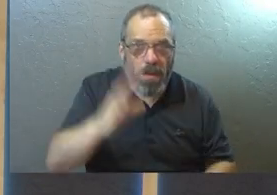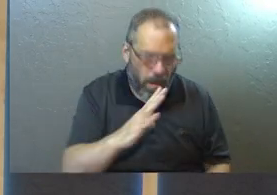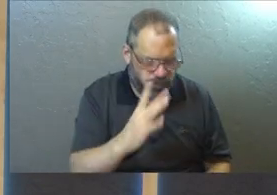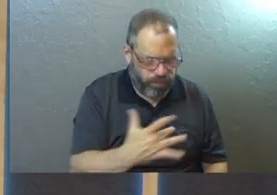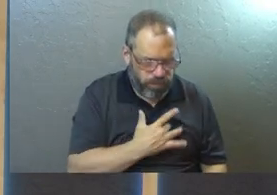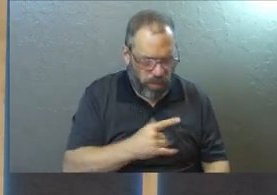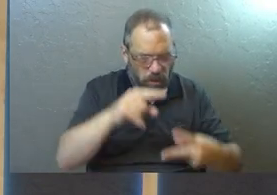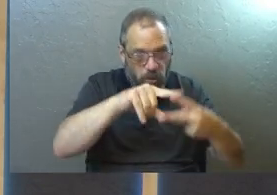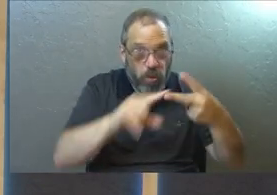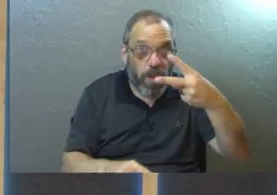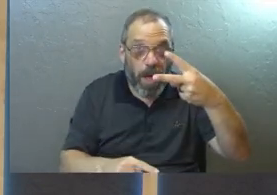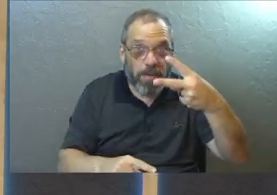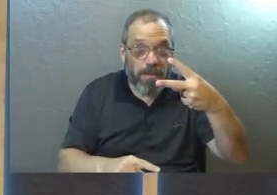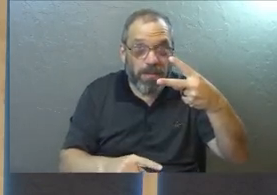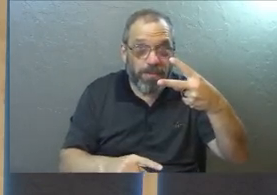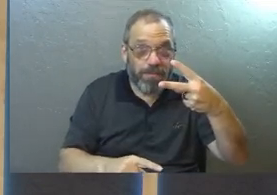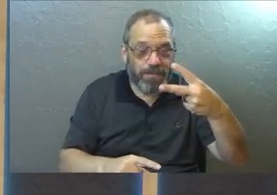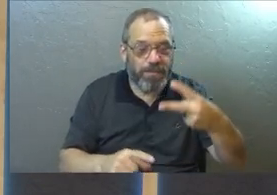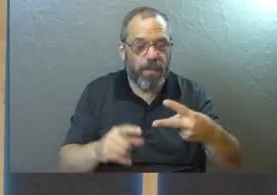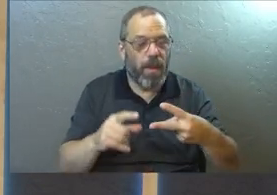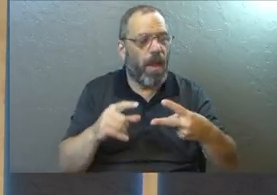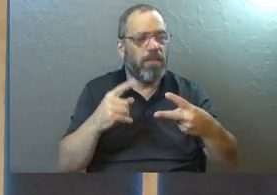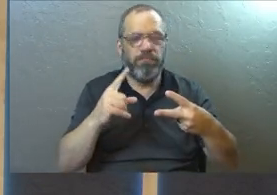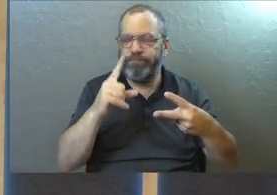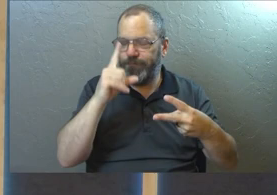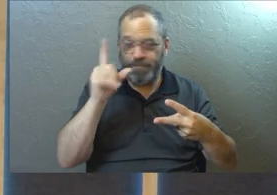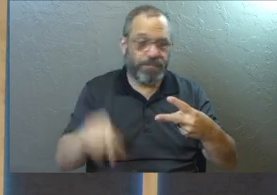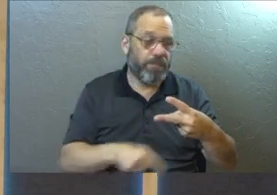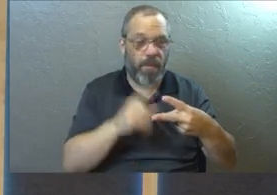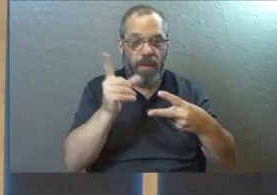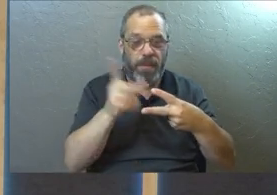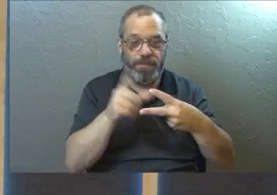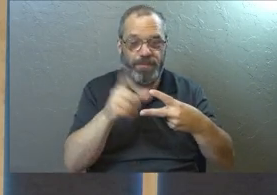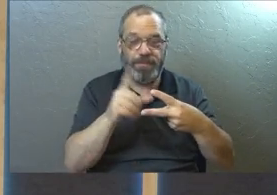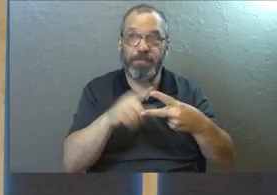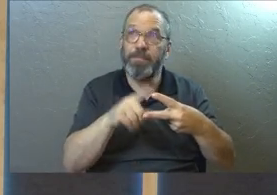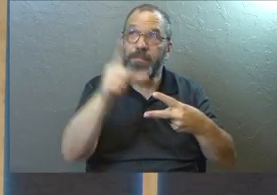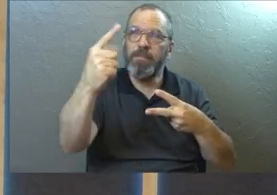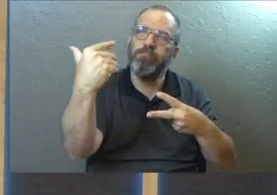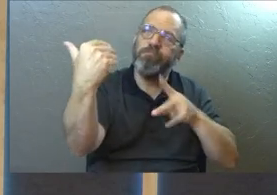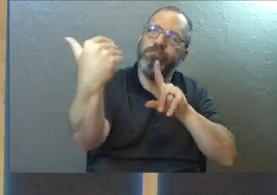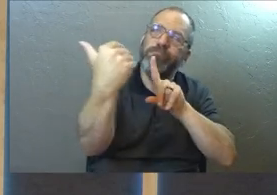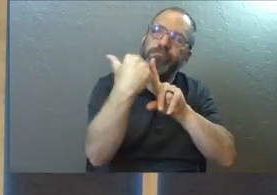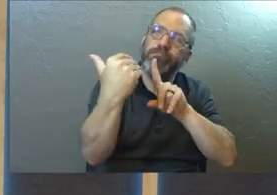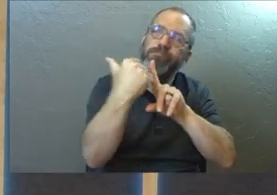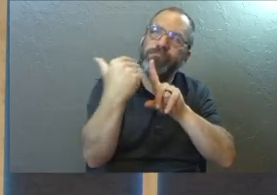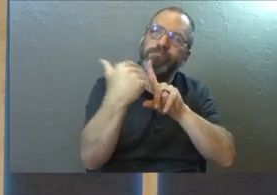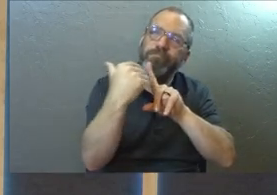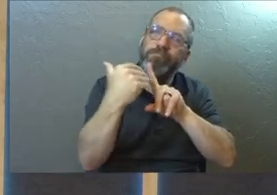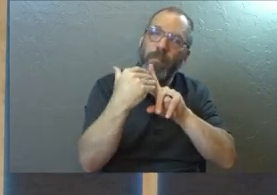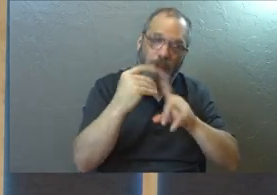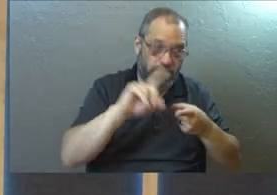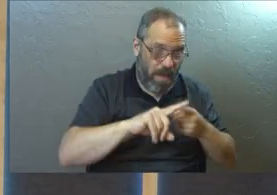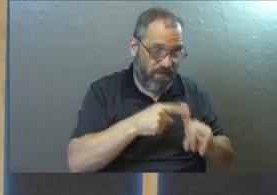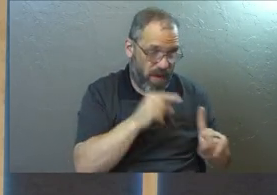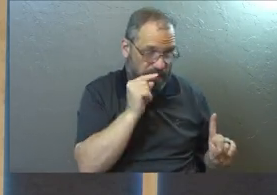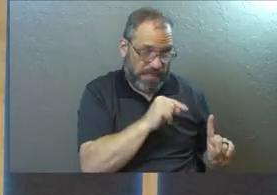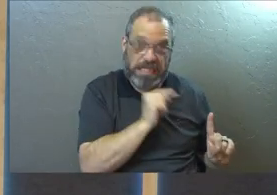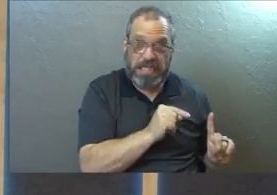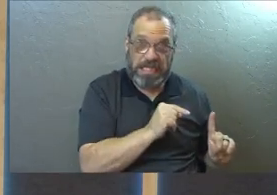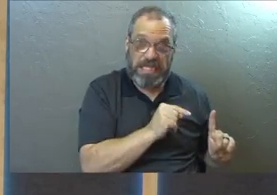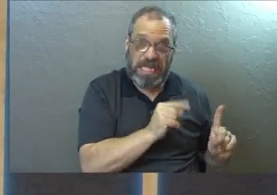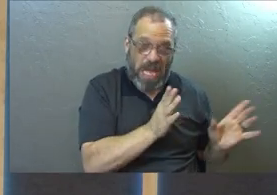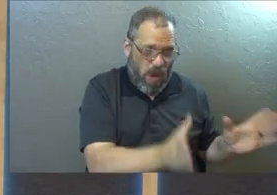God gave me these two thoughts in sequence and it blew my mind. First off, he reminded me of a moment where one of my closest friends